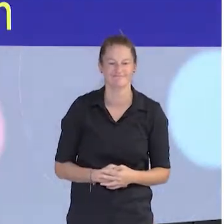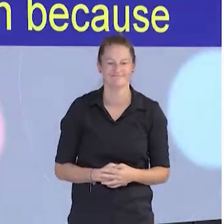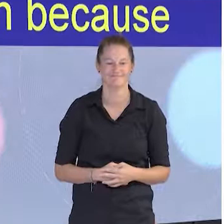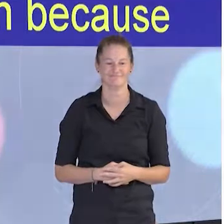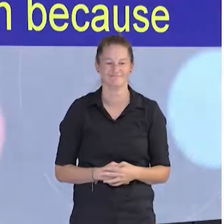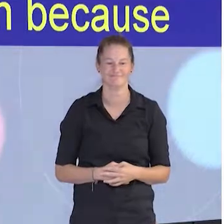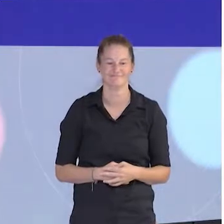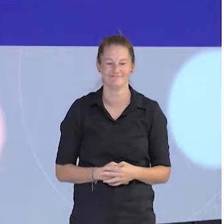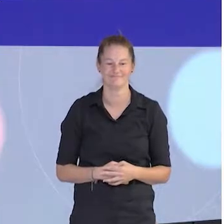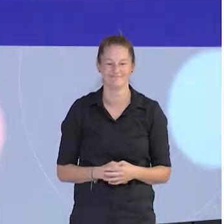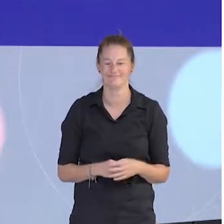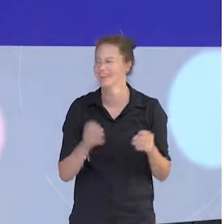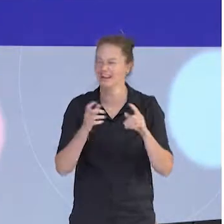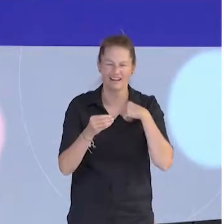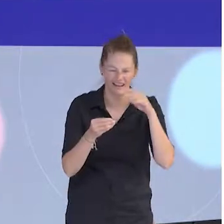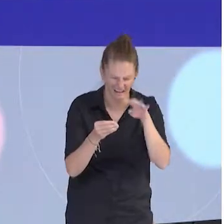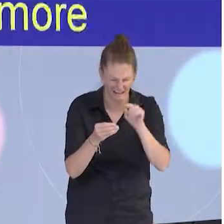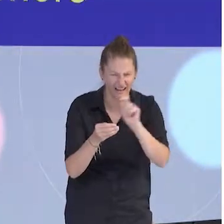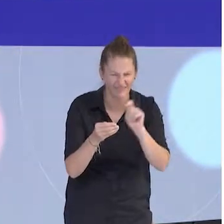much more impressive.